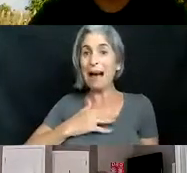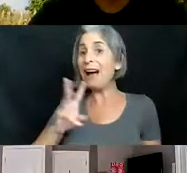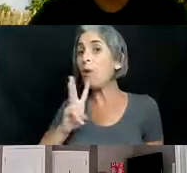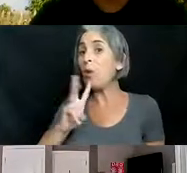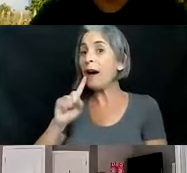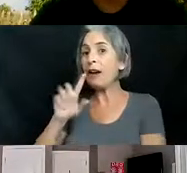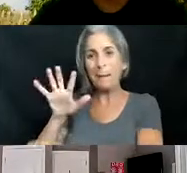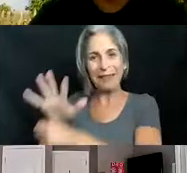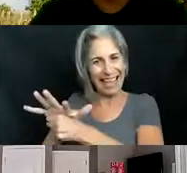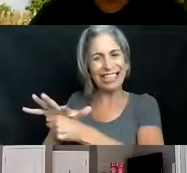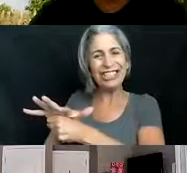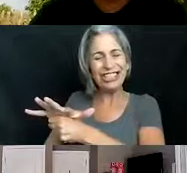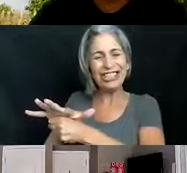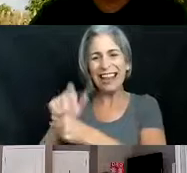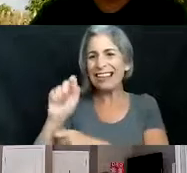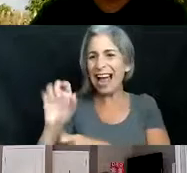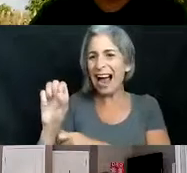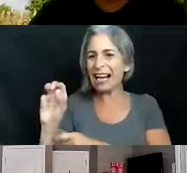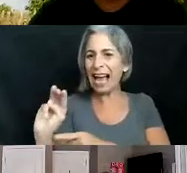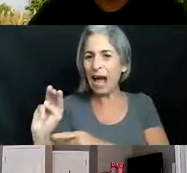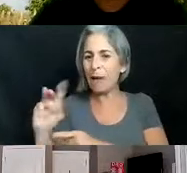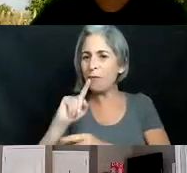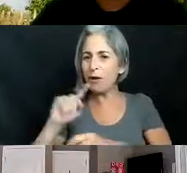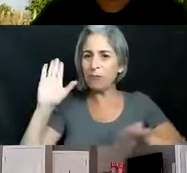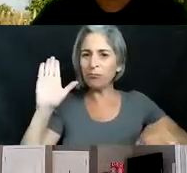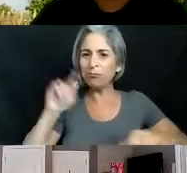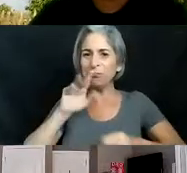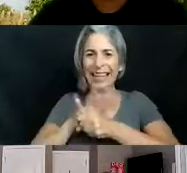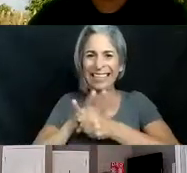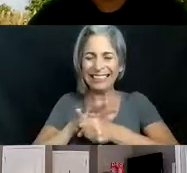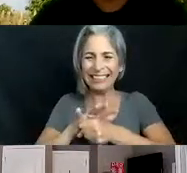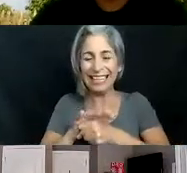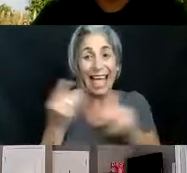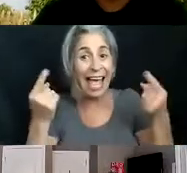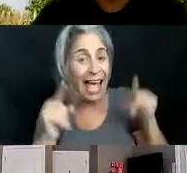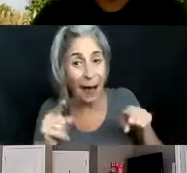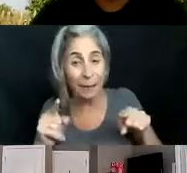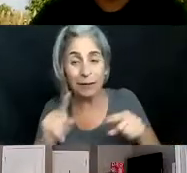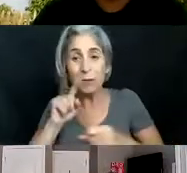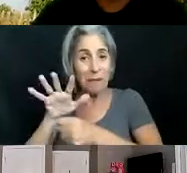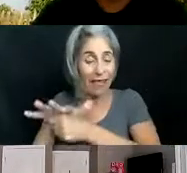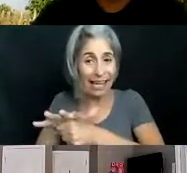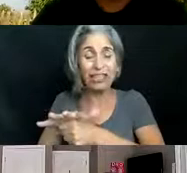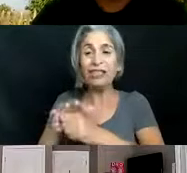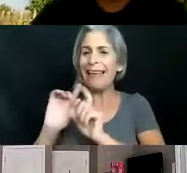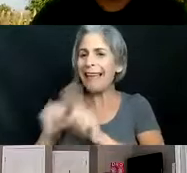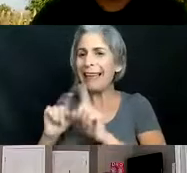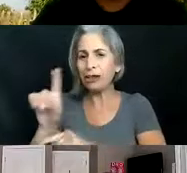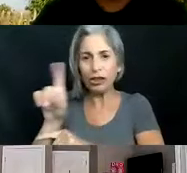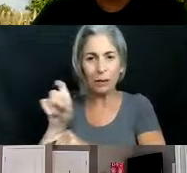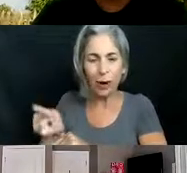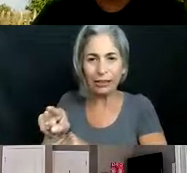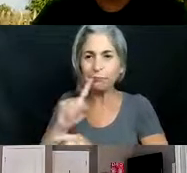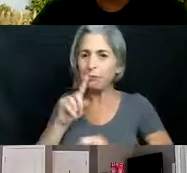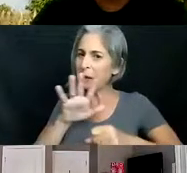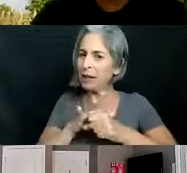.com and say take the pledge and then you're gonna take the pledge it's just answering a few questions committing